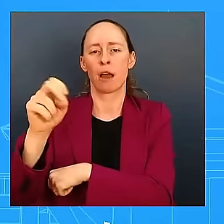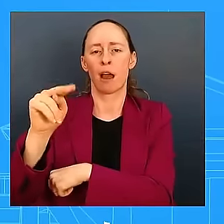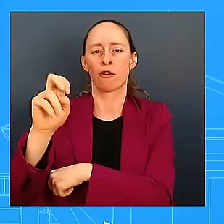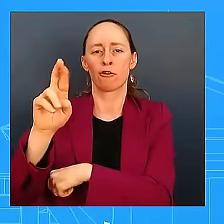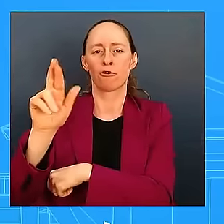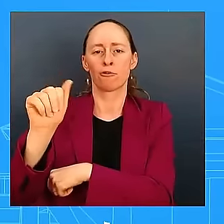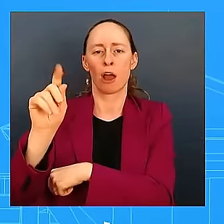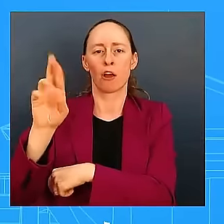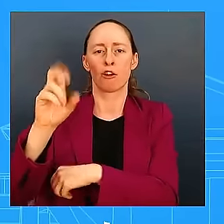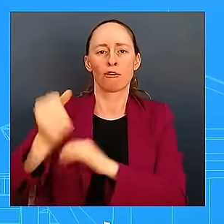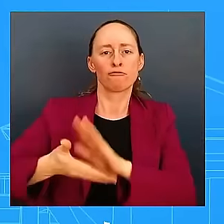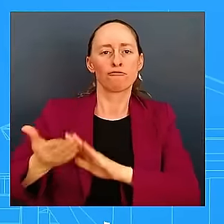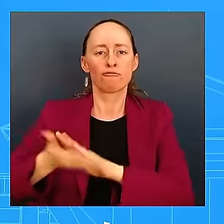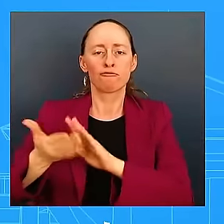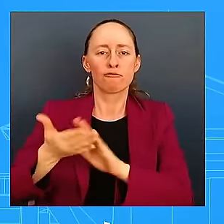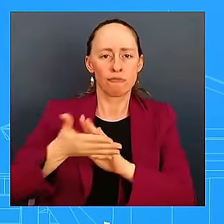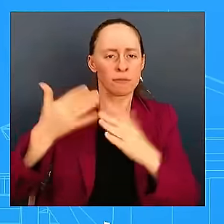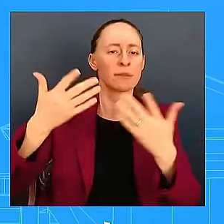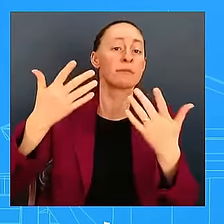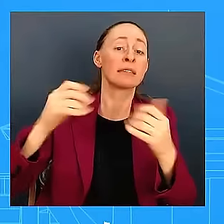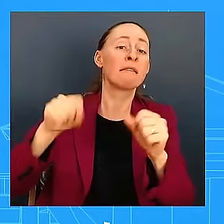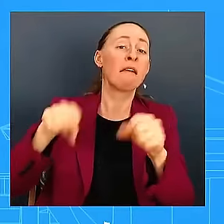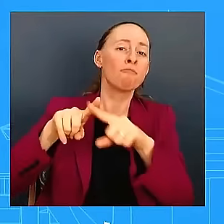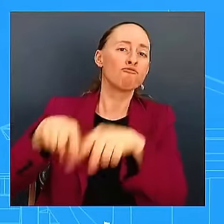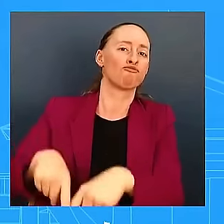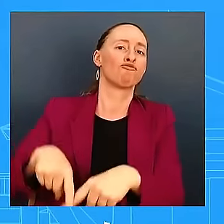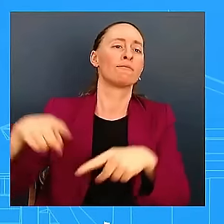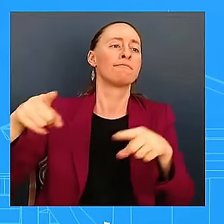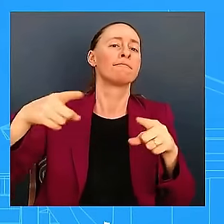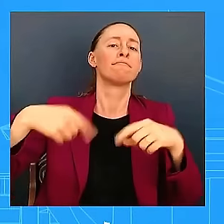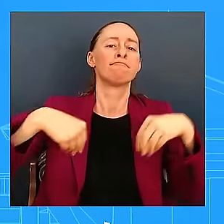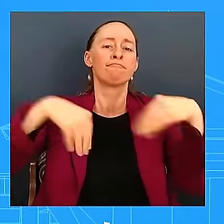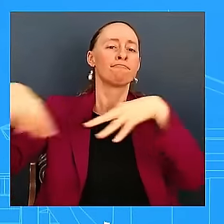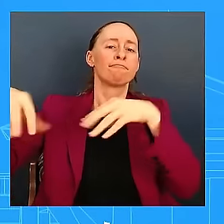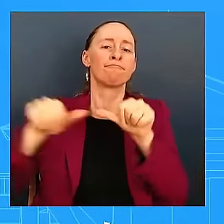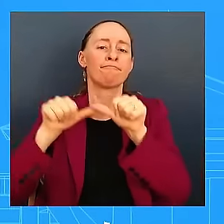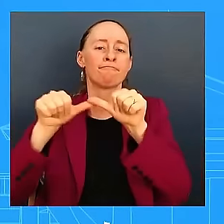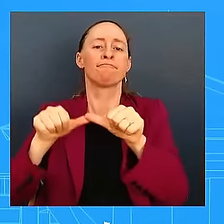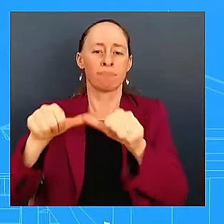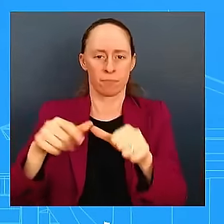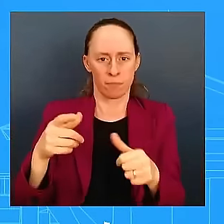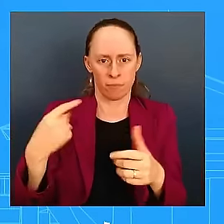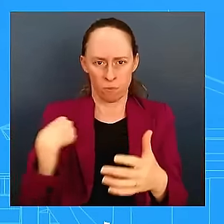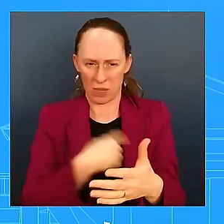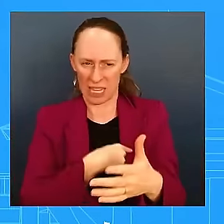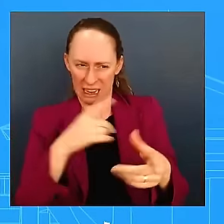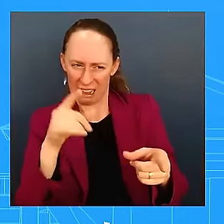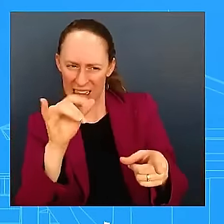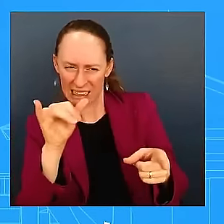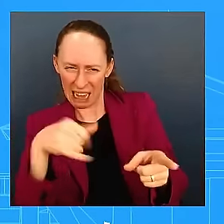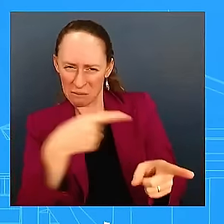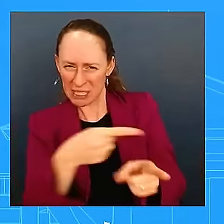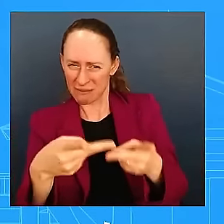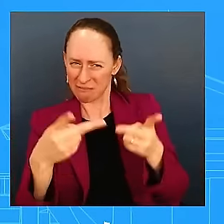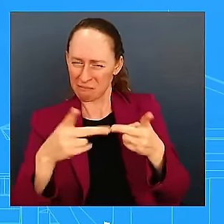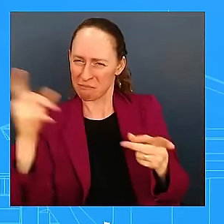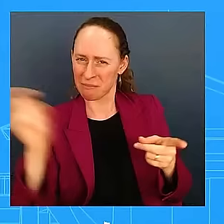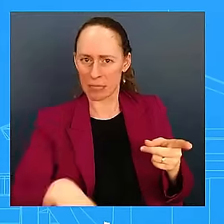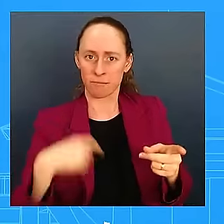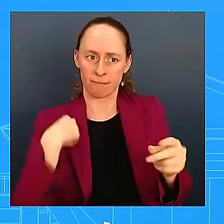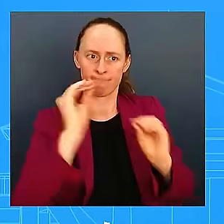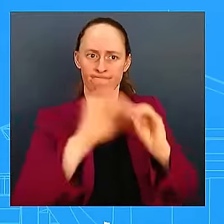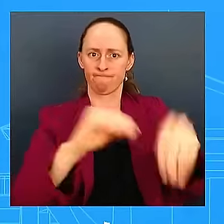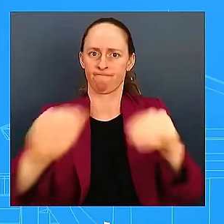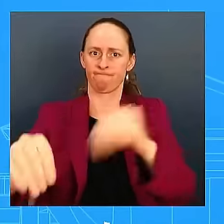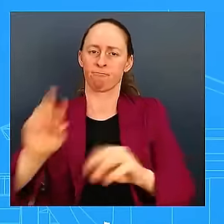prioritize some of the work so we know where we need to put our efforts to help the private sector utility companies get the power